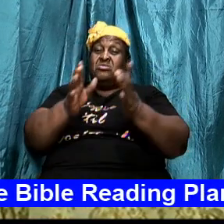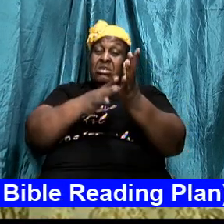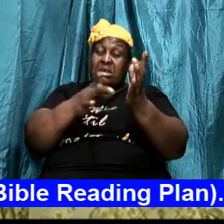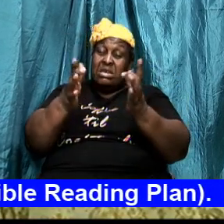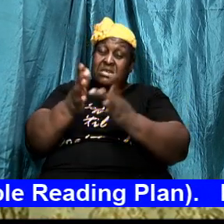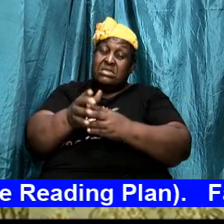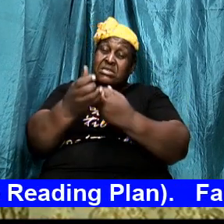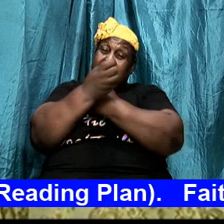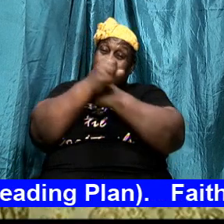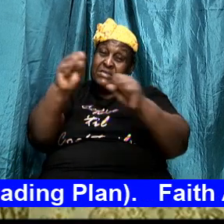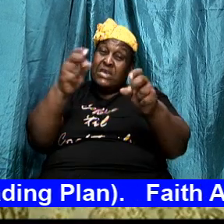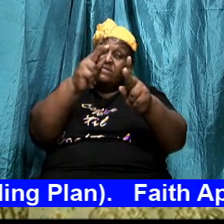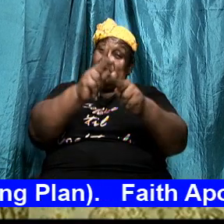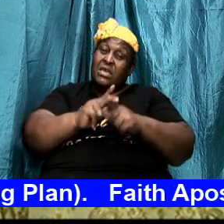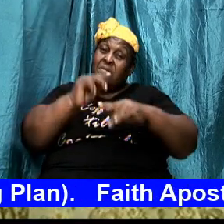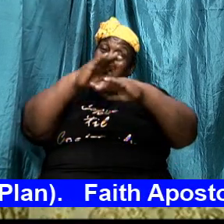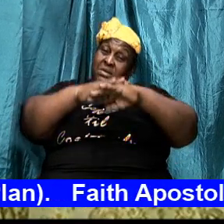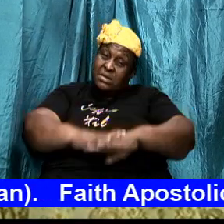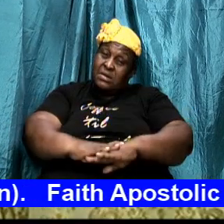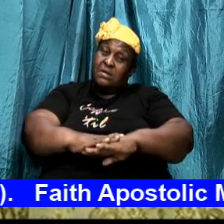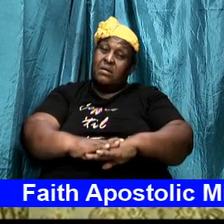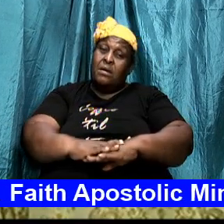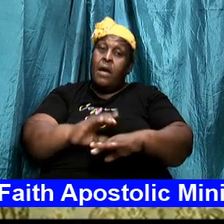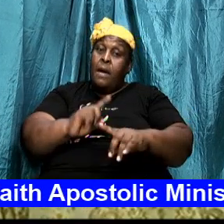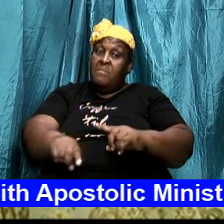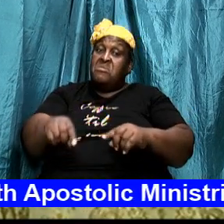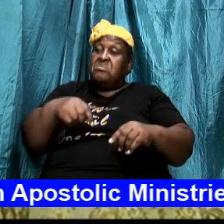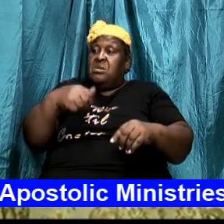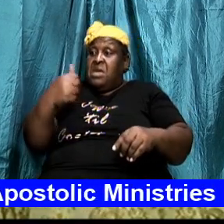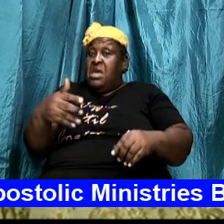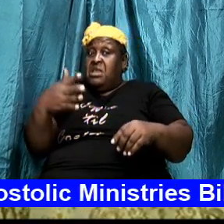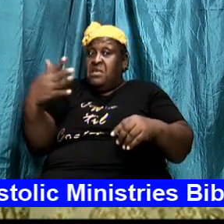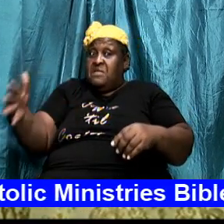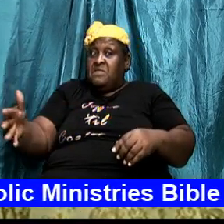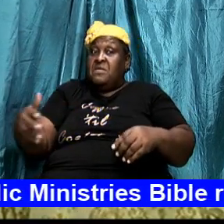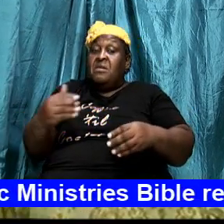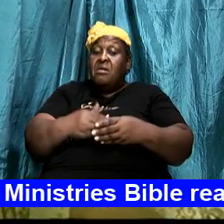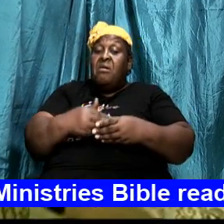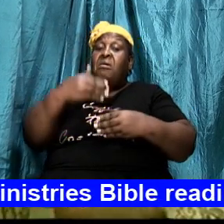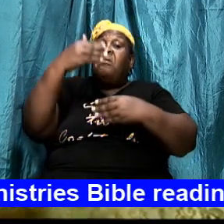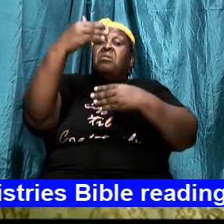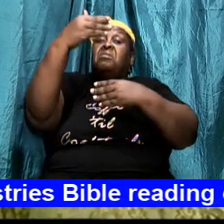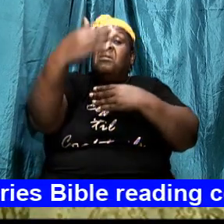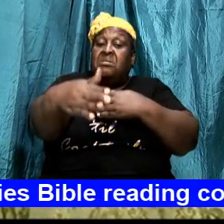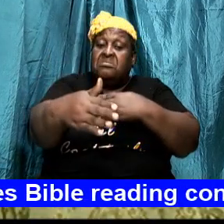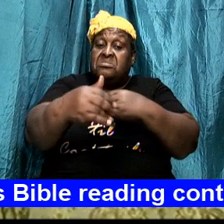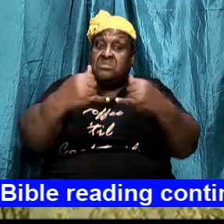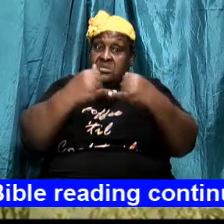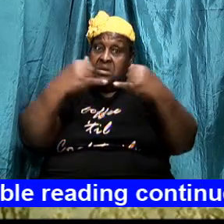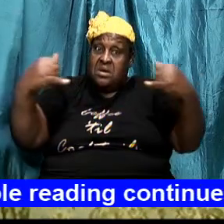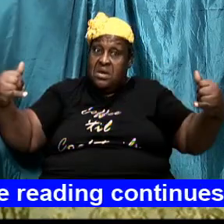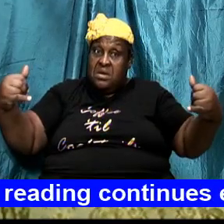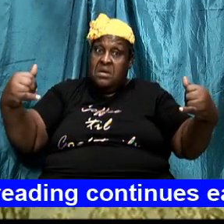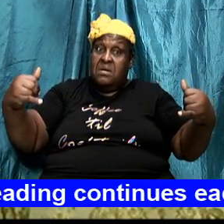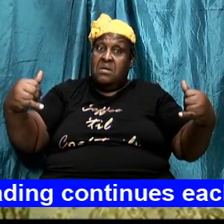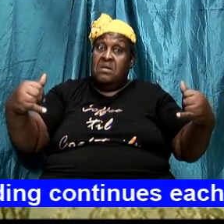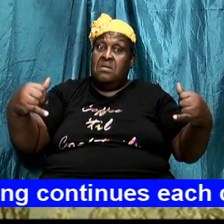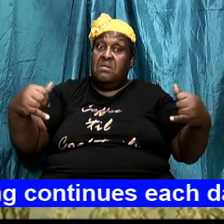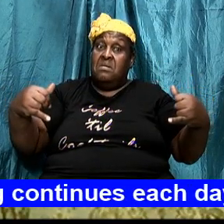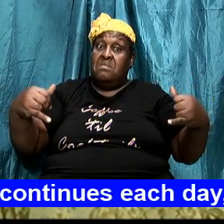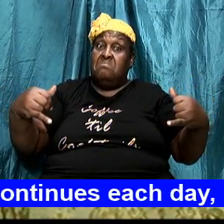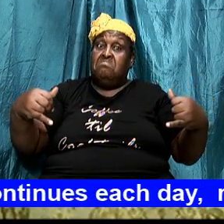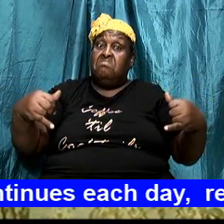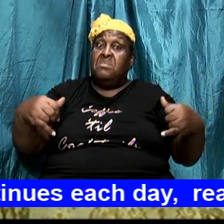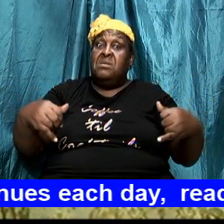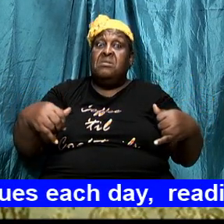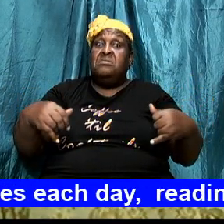keep Jesus satisfied but anything that is anti Jesus is on the other side of the line and that is my enemy